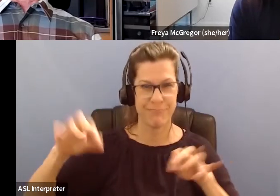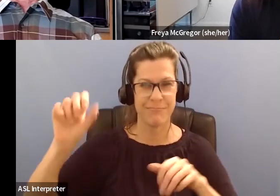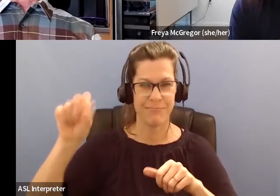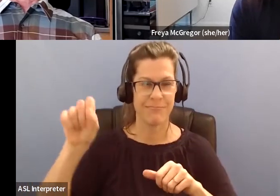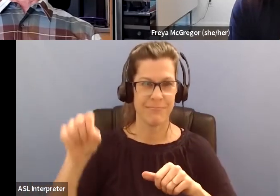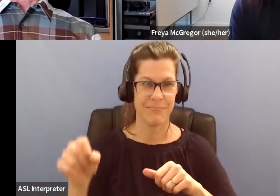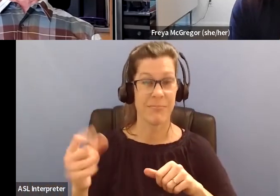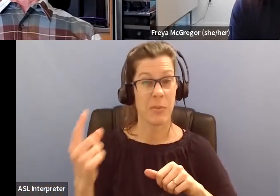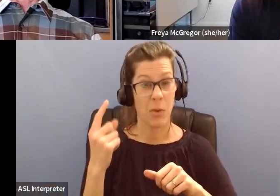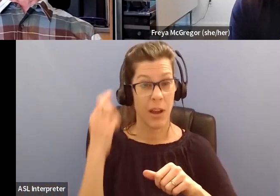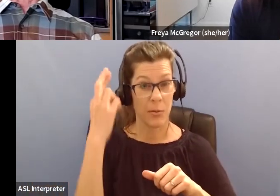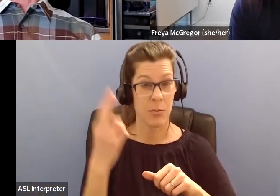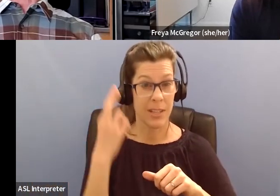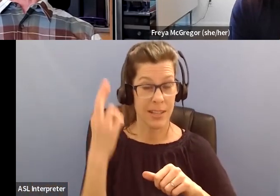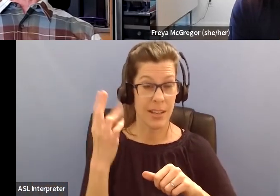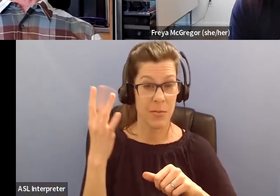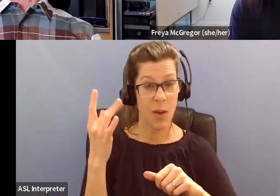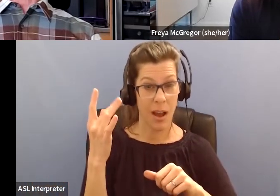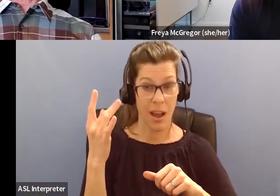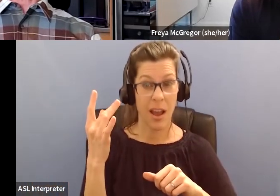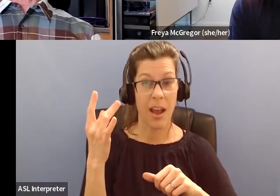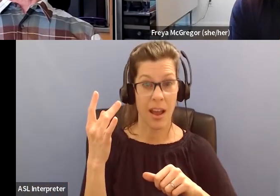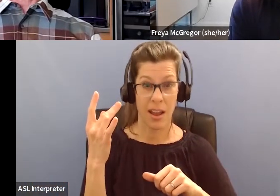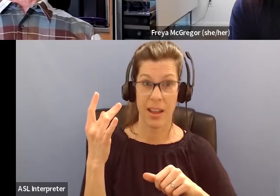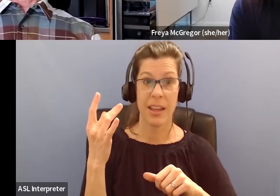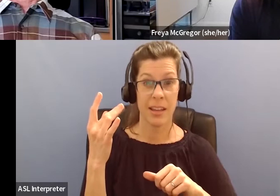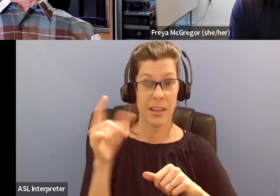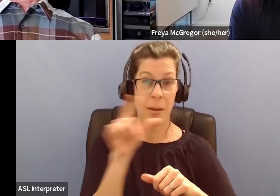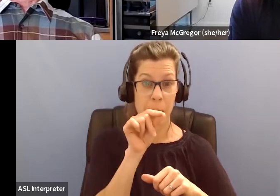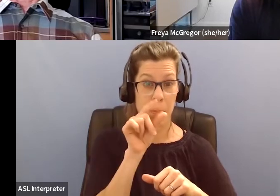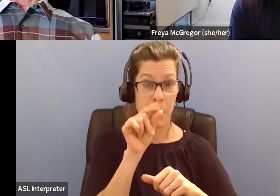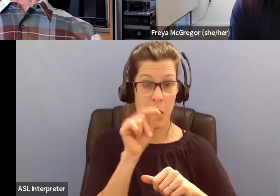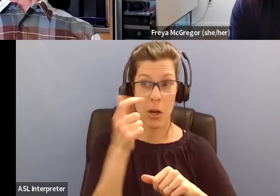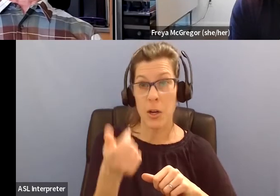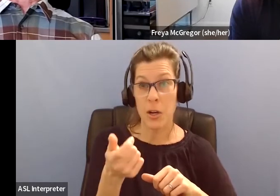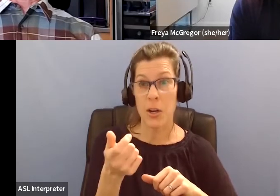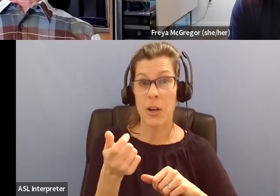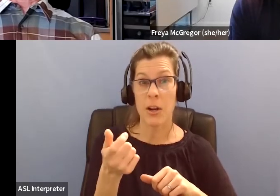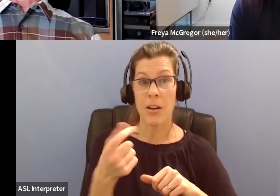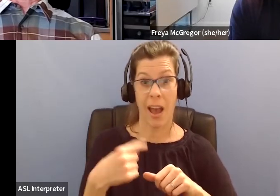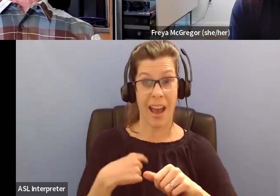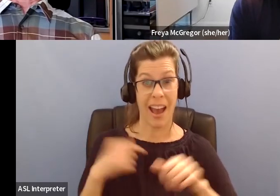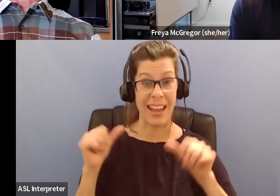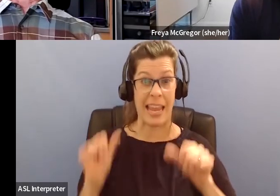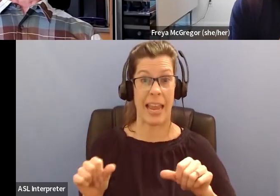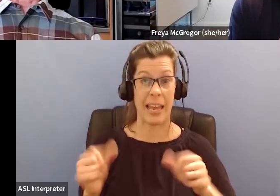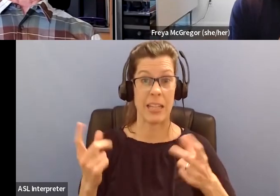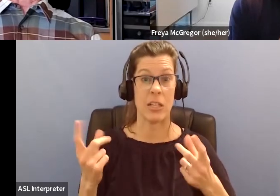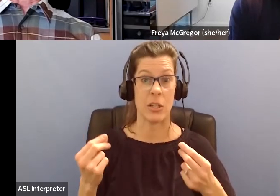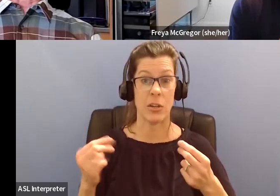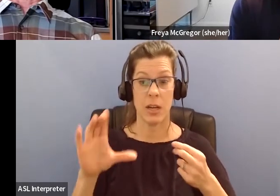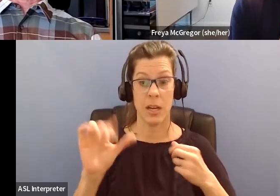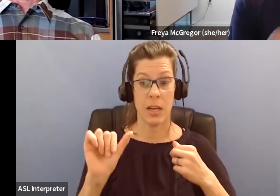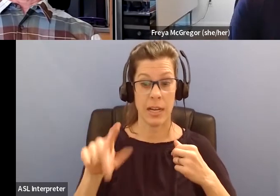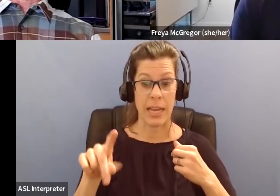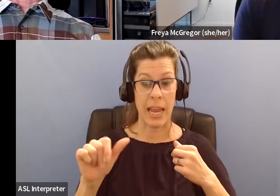them would be, it's something that I'm capable of doing to be out